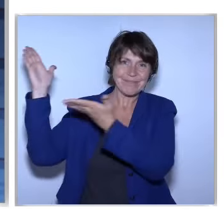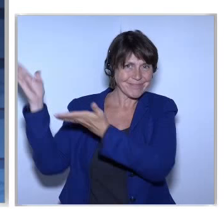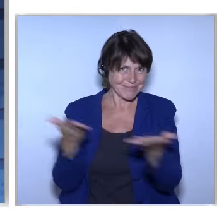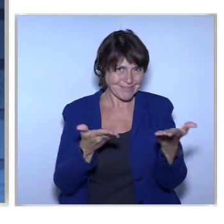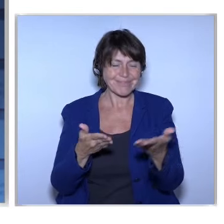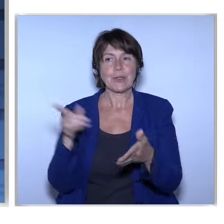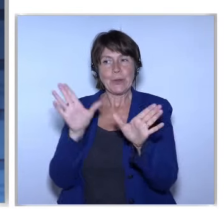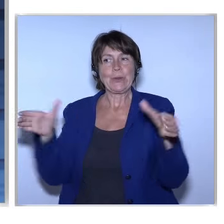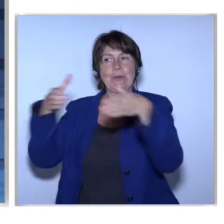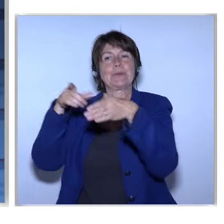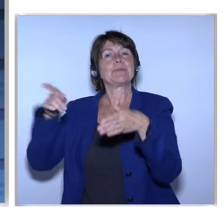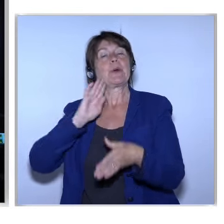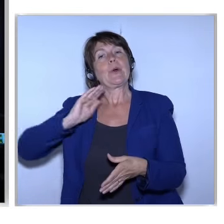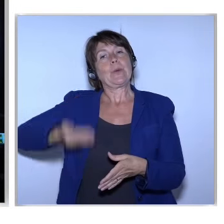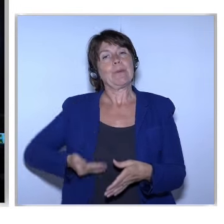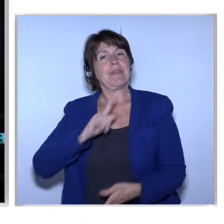Sivas on the stage.